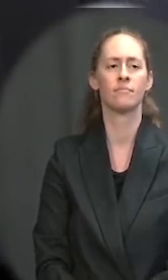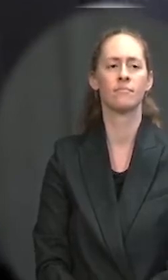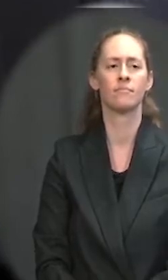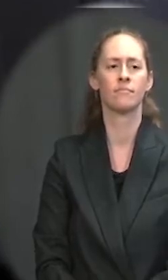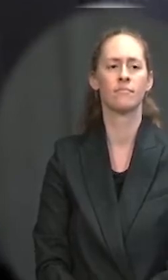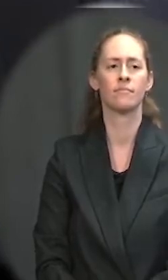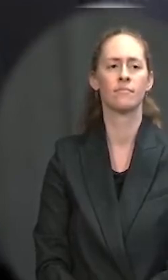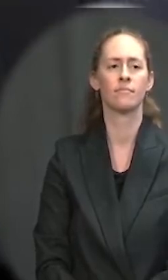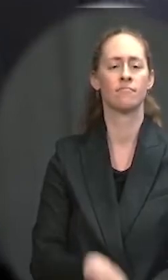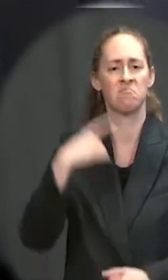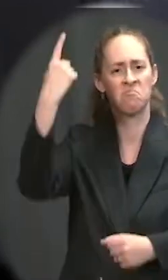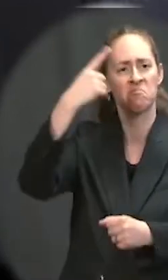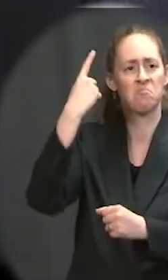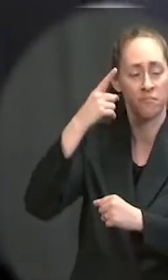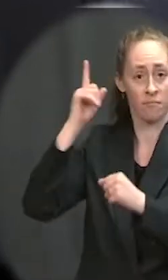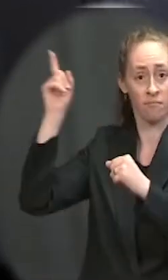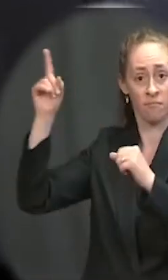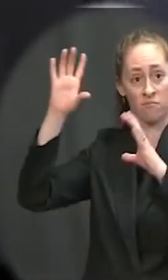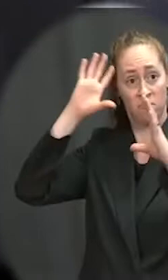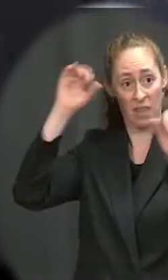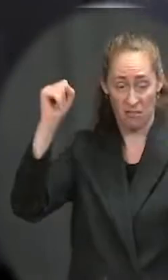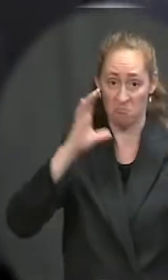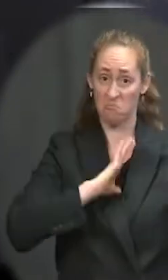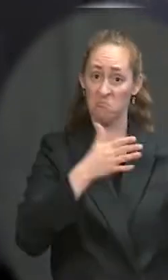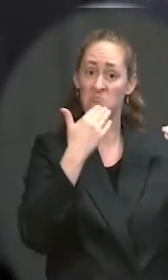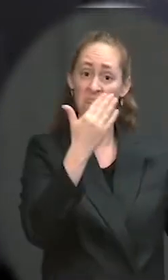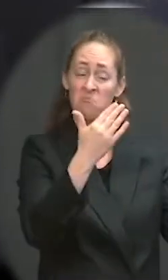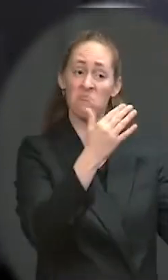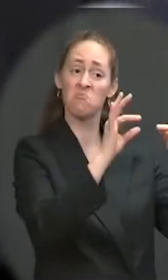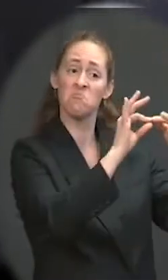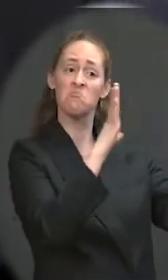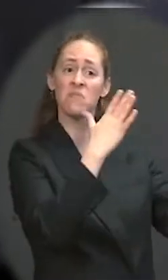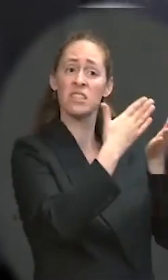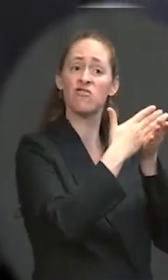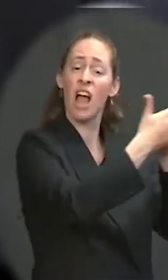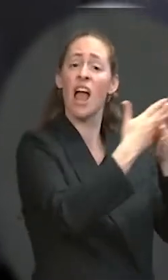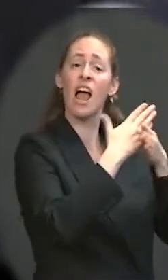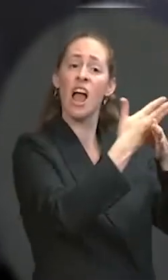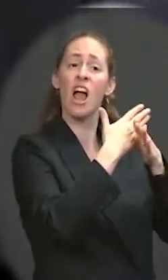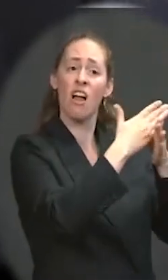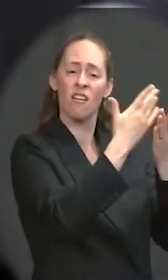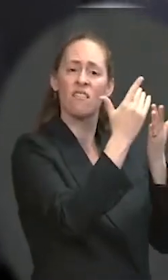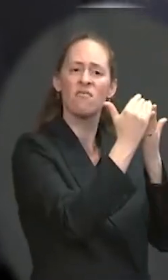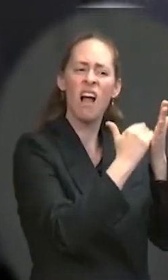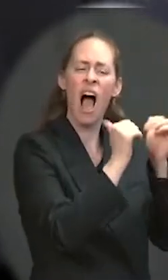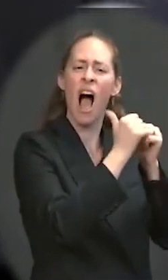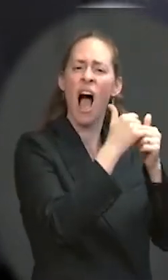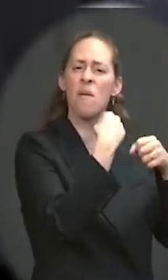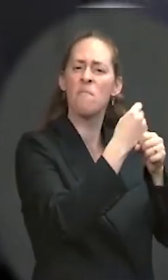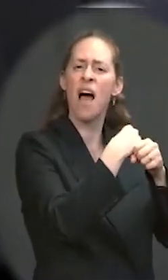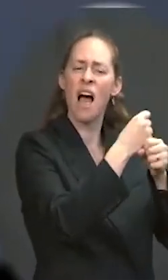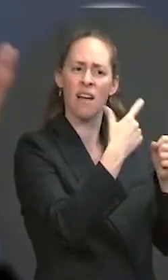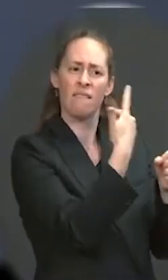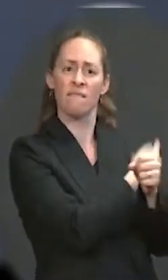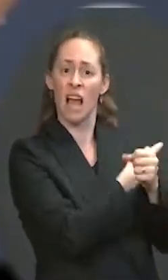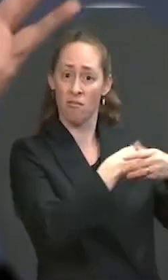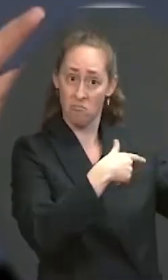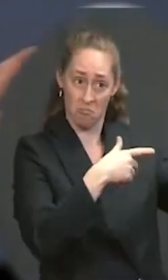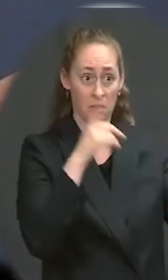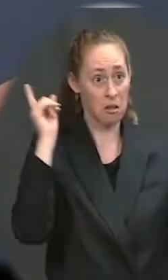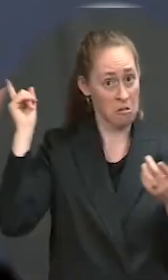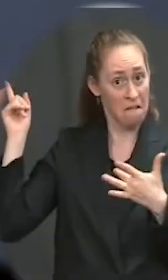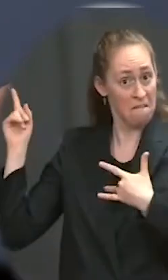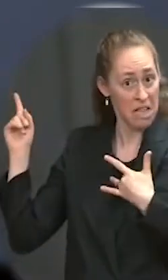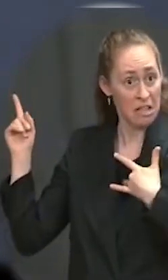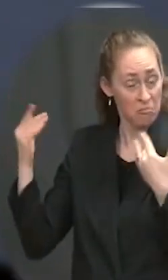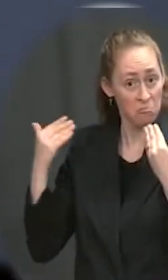they're ready. Of course, that was when they were not ready yet last summer. So just to be clear, is that still his position? That has been, that